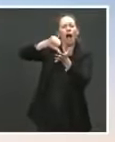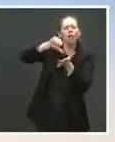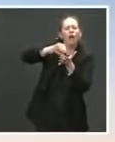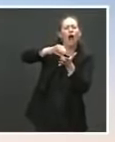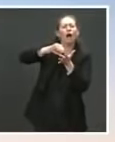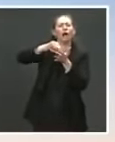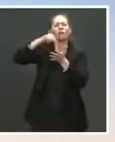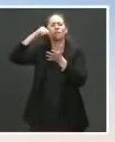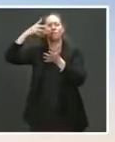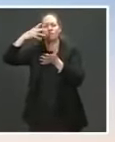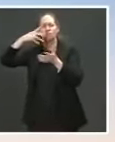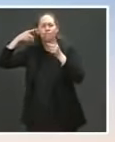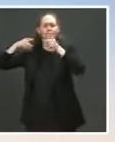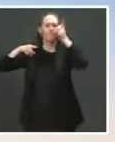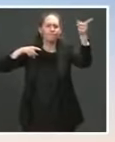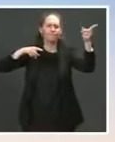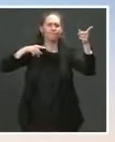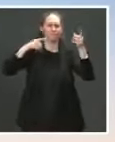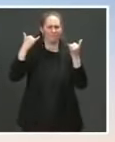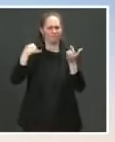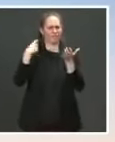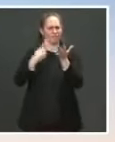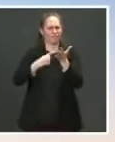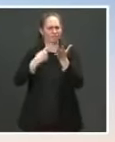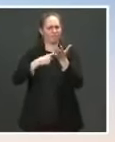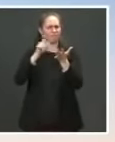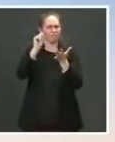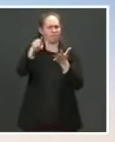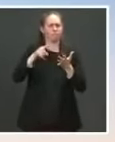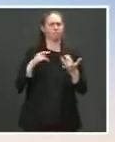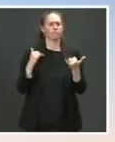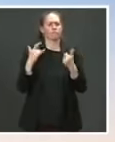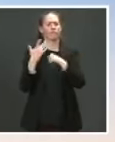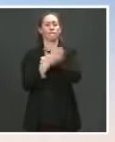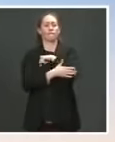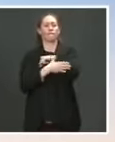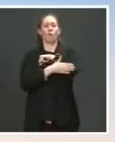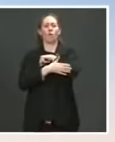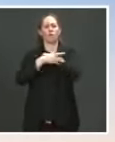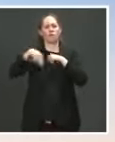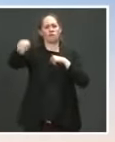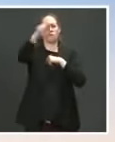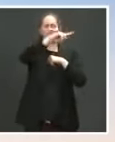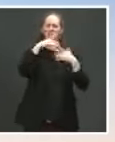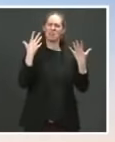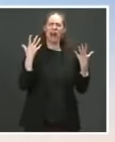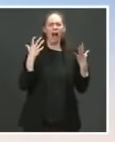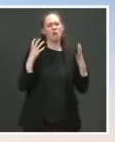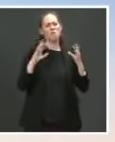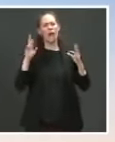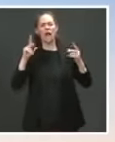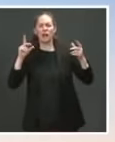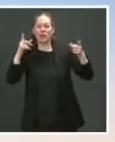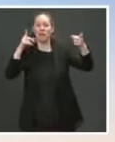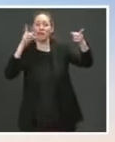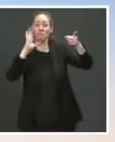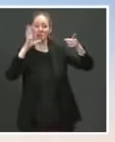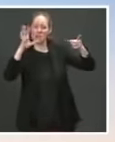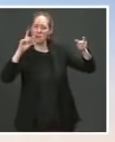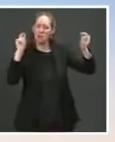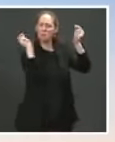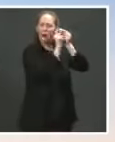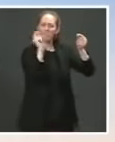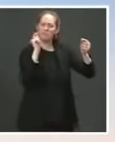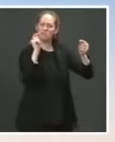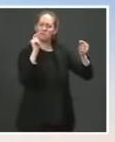On Iran, the Foreign Minister's bowing revenge against Israel for its alleged attack on its nuclear facilities.